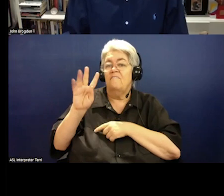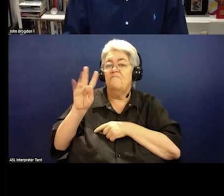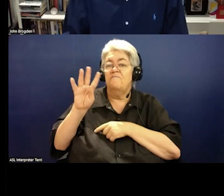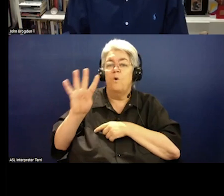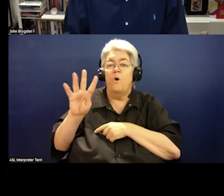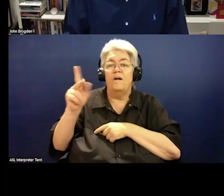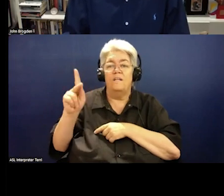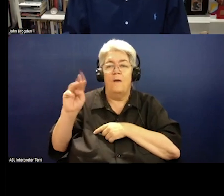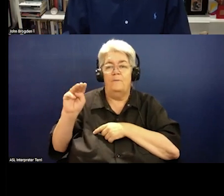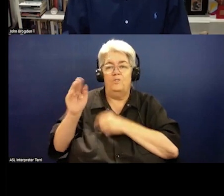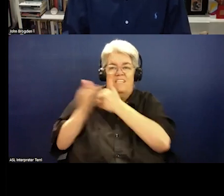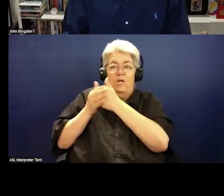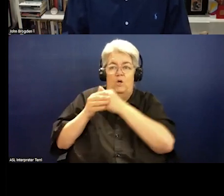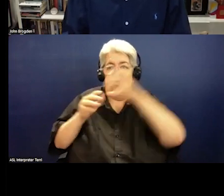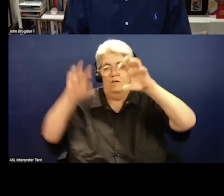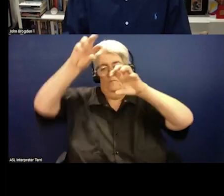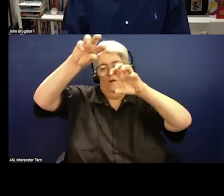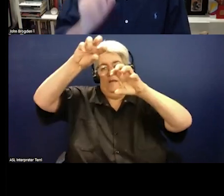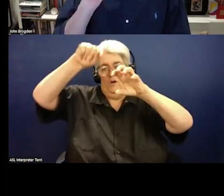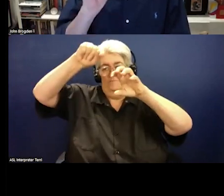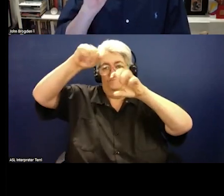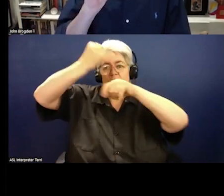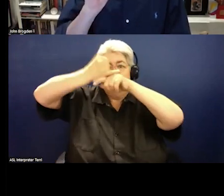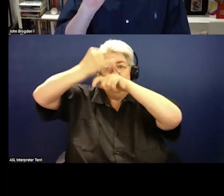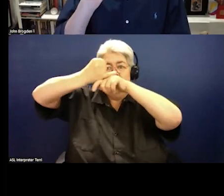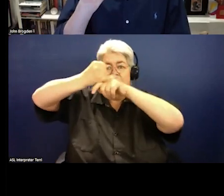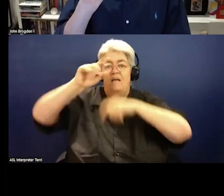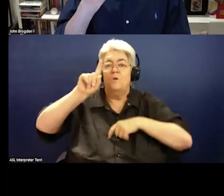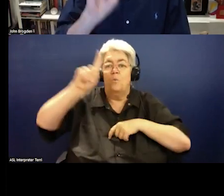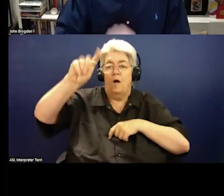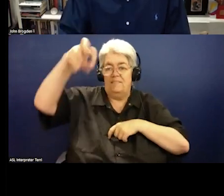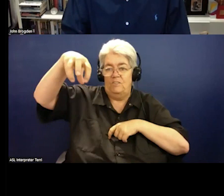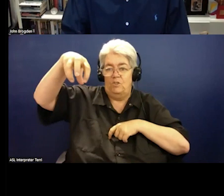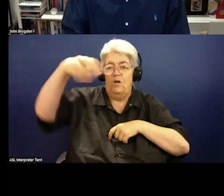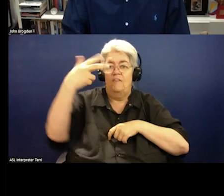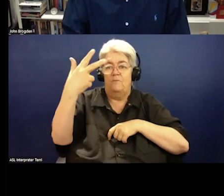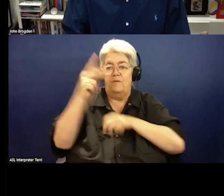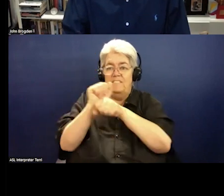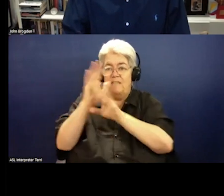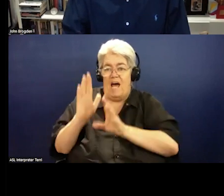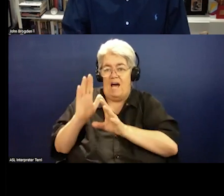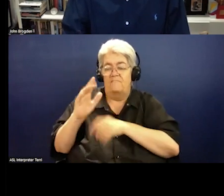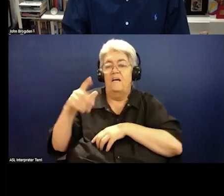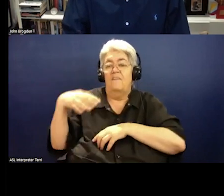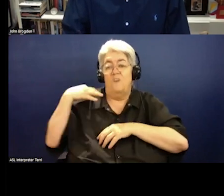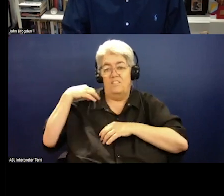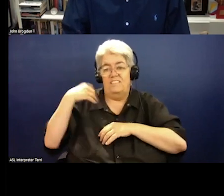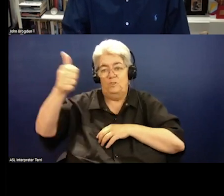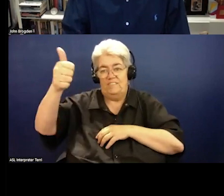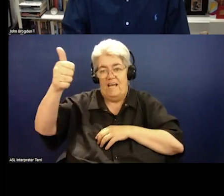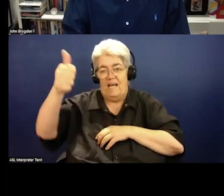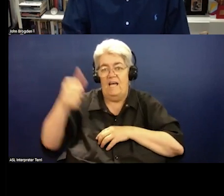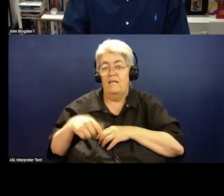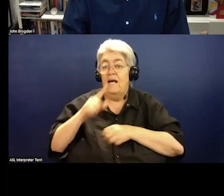very close up north. Papua New Guinea has one centre, three staff, ten volunteers, no guaranteed